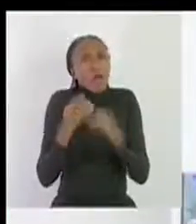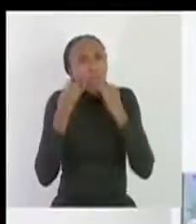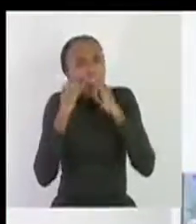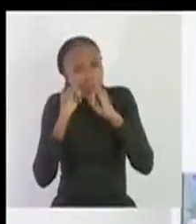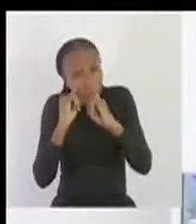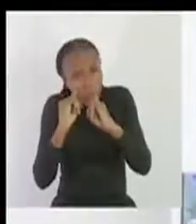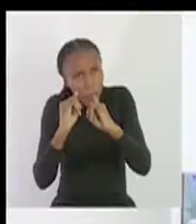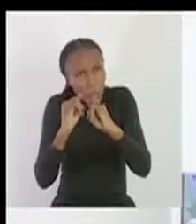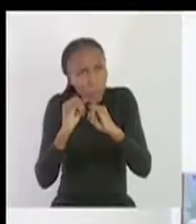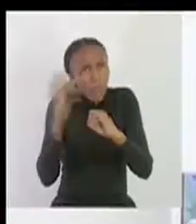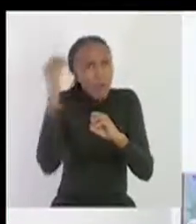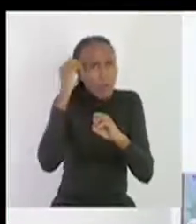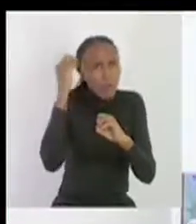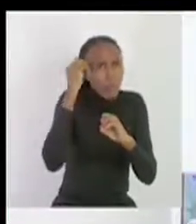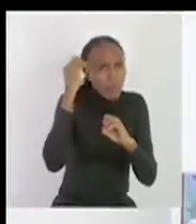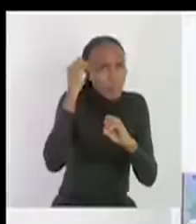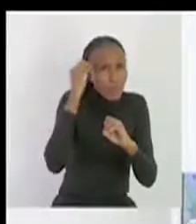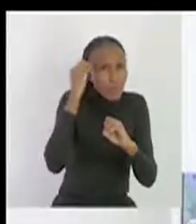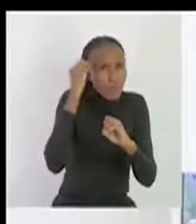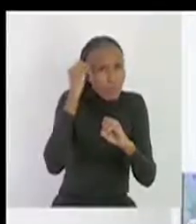understand that COVID-19